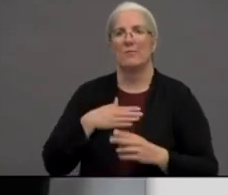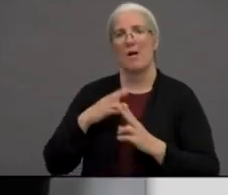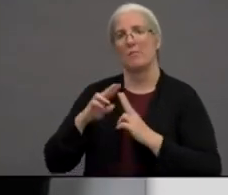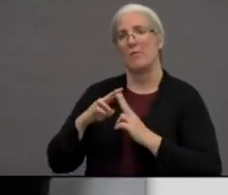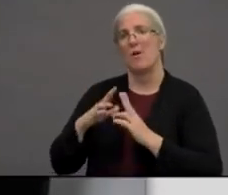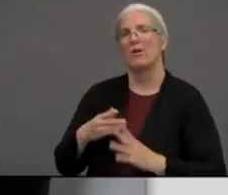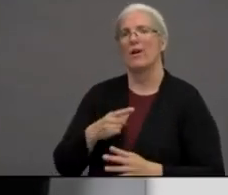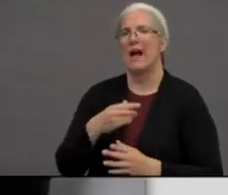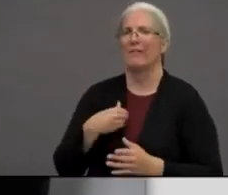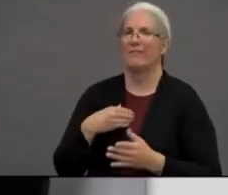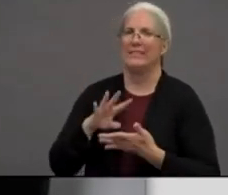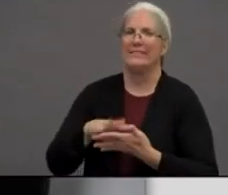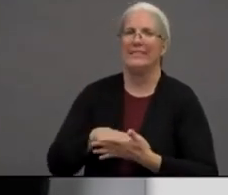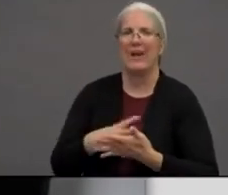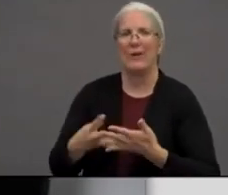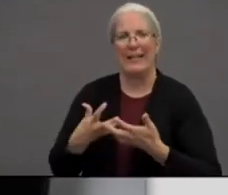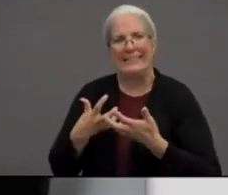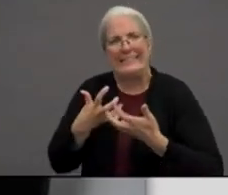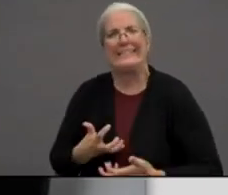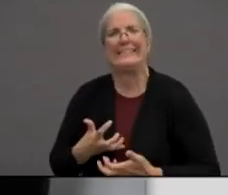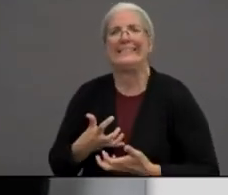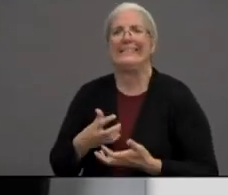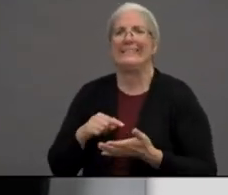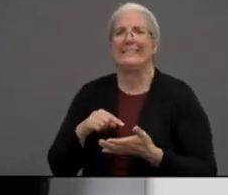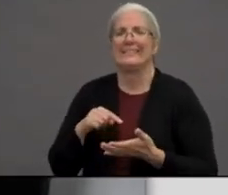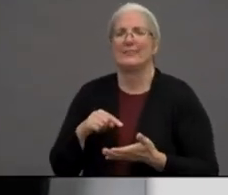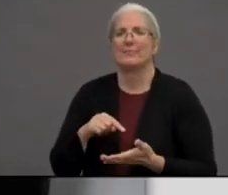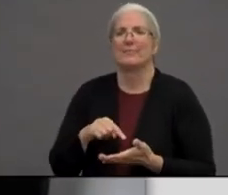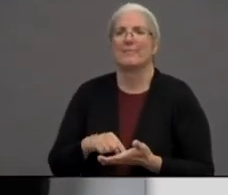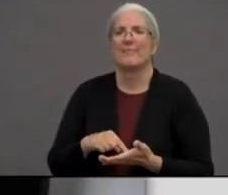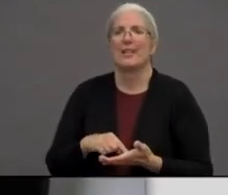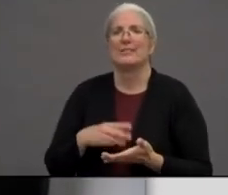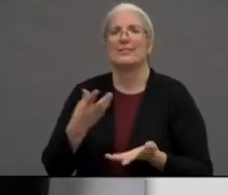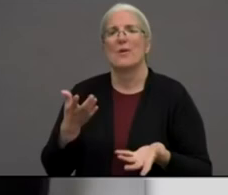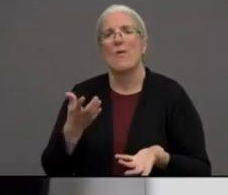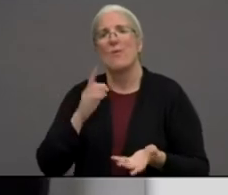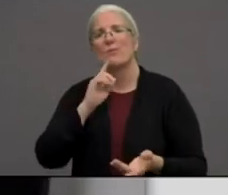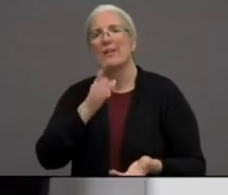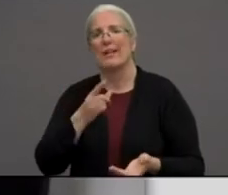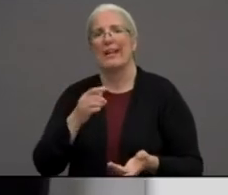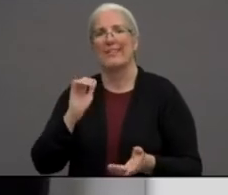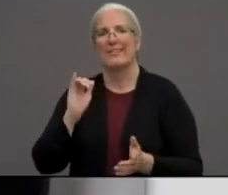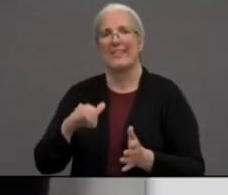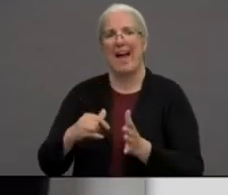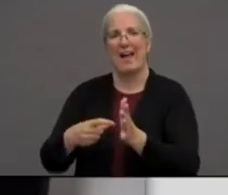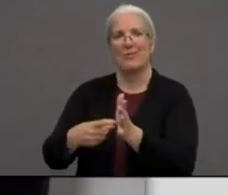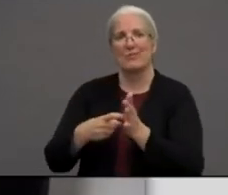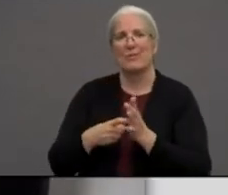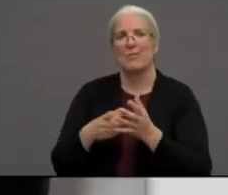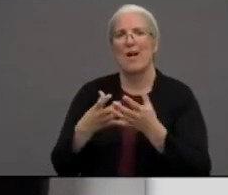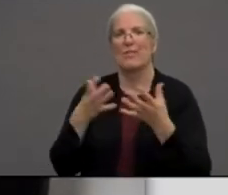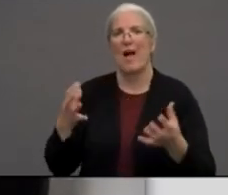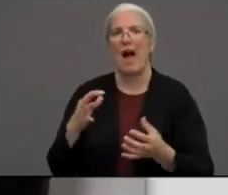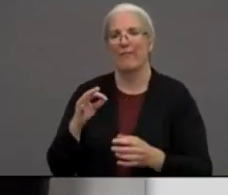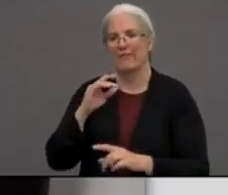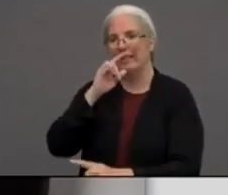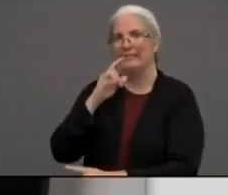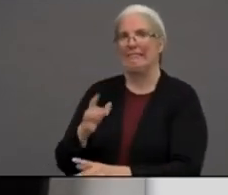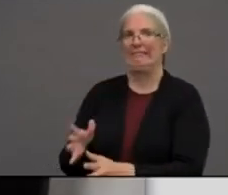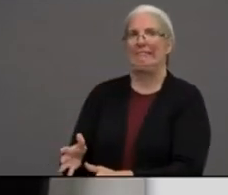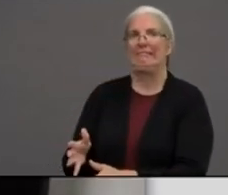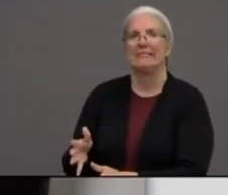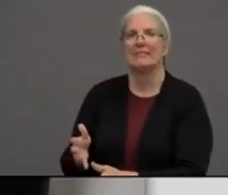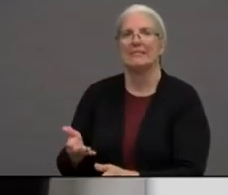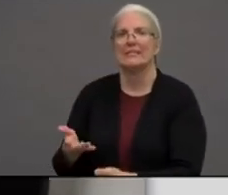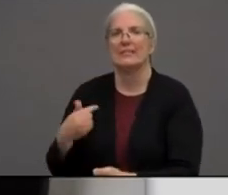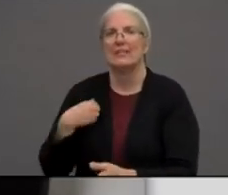a lot of, a lot of this is required independence on the part of our child. We've created schedules,